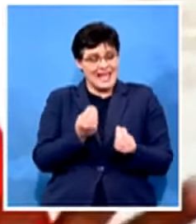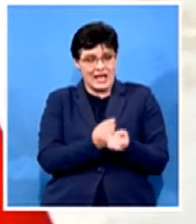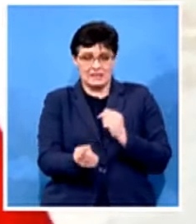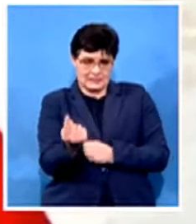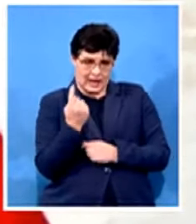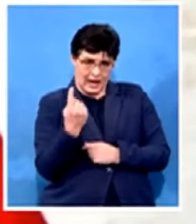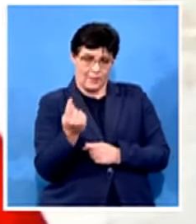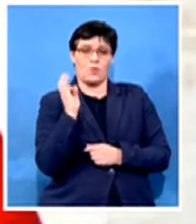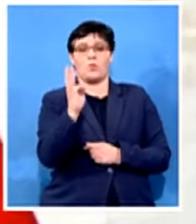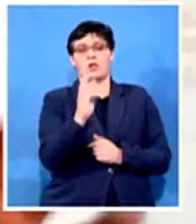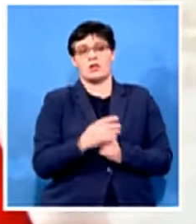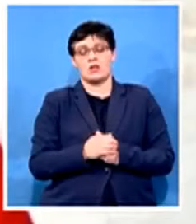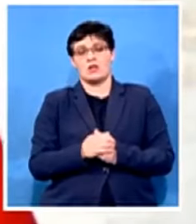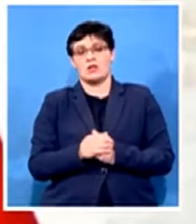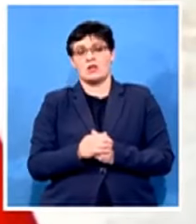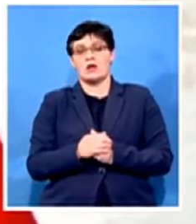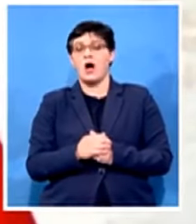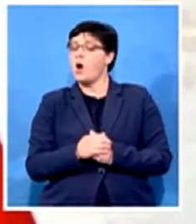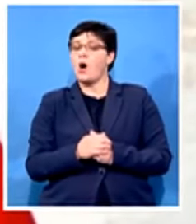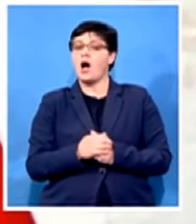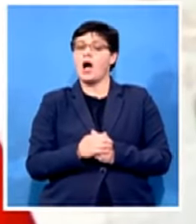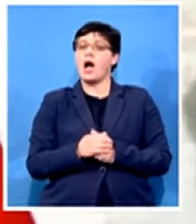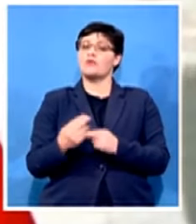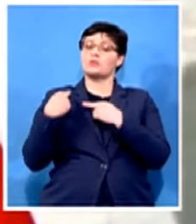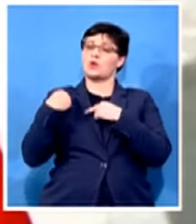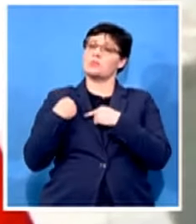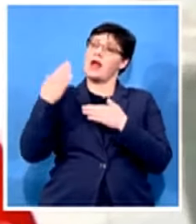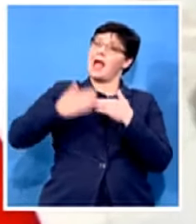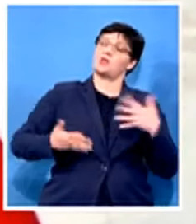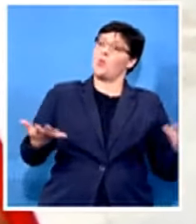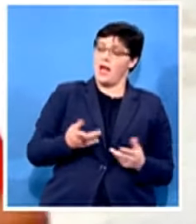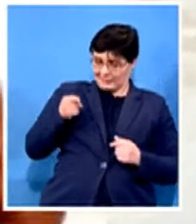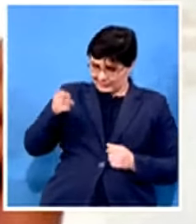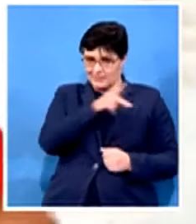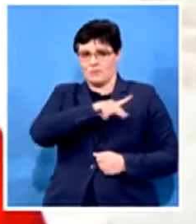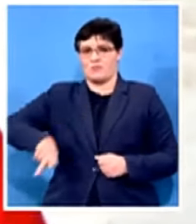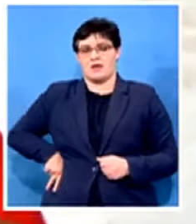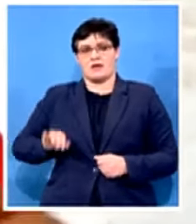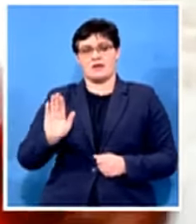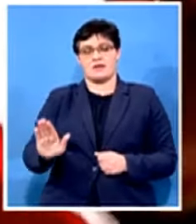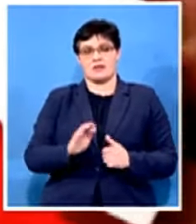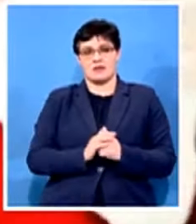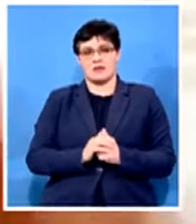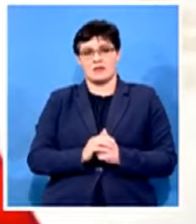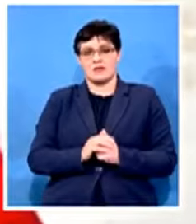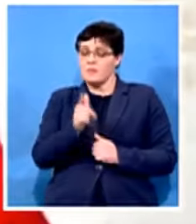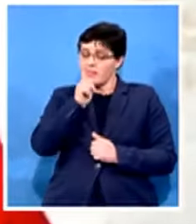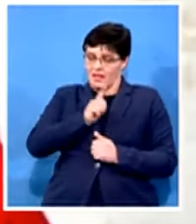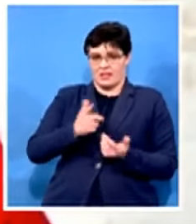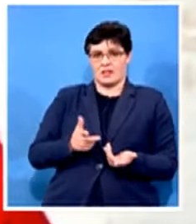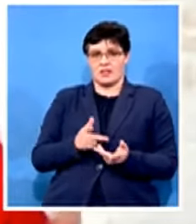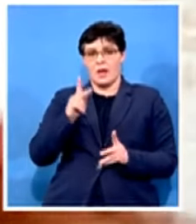stops with the premier so we must be told because people that fall victim is the